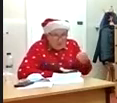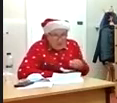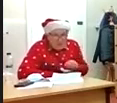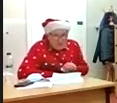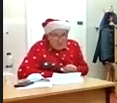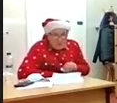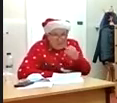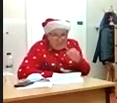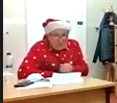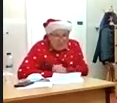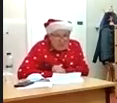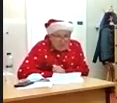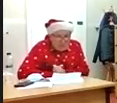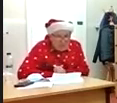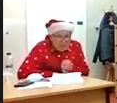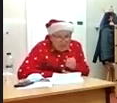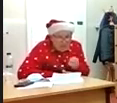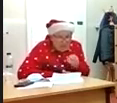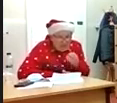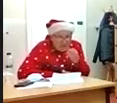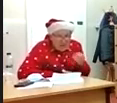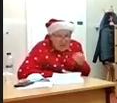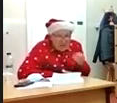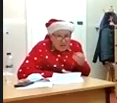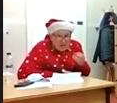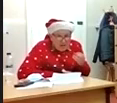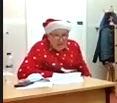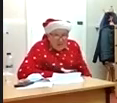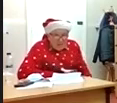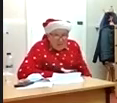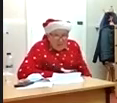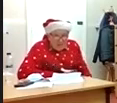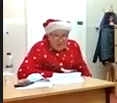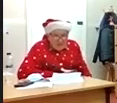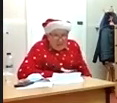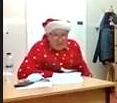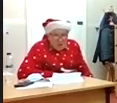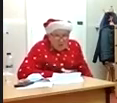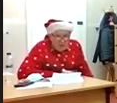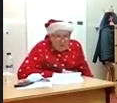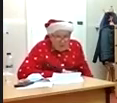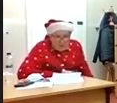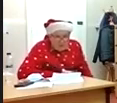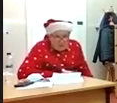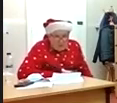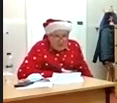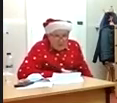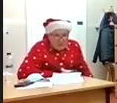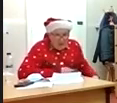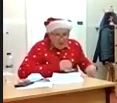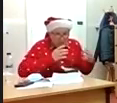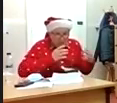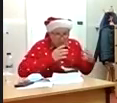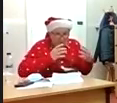our service users to design a christmas card every single year and then we select a number of those christmas cards